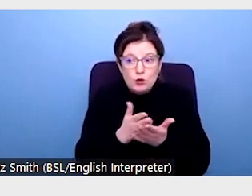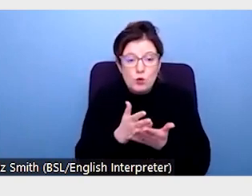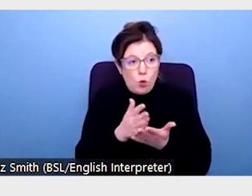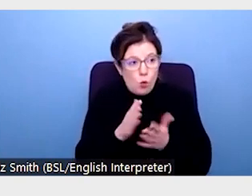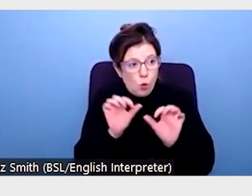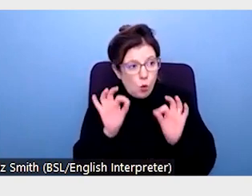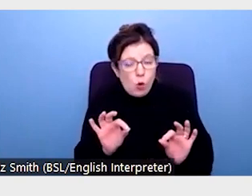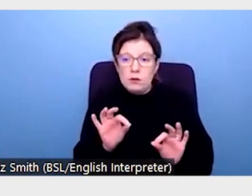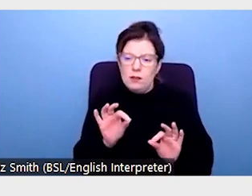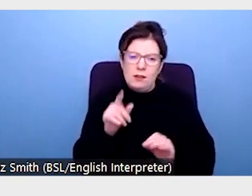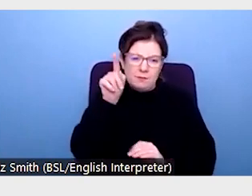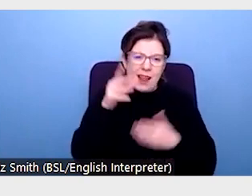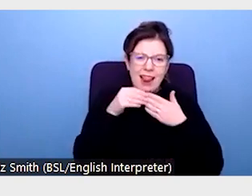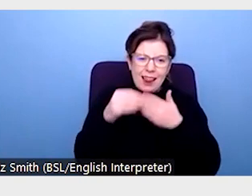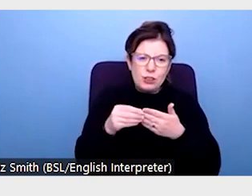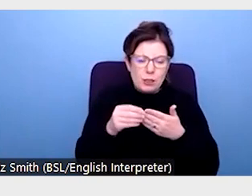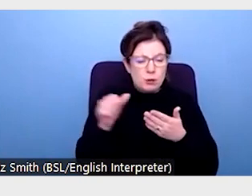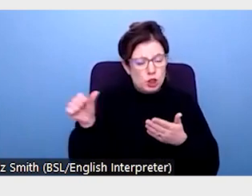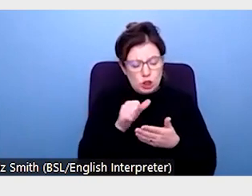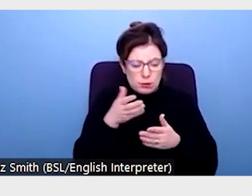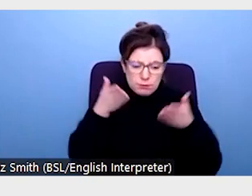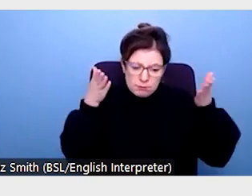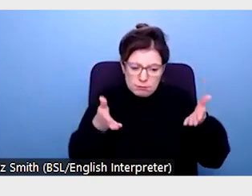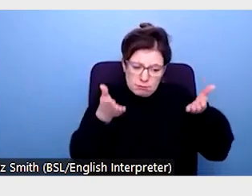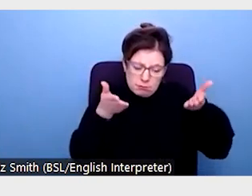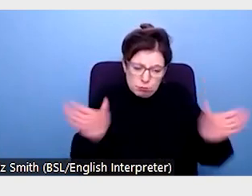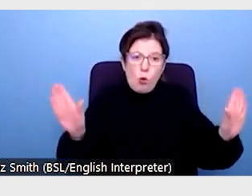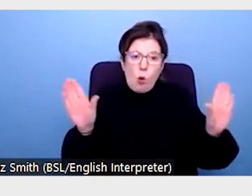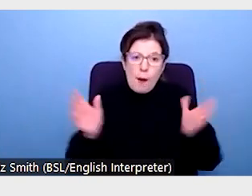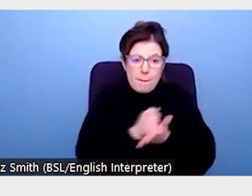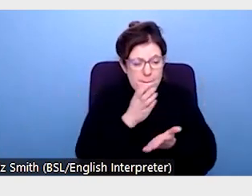coherent whole institution approach and a culture of responsibility.